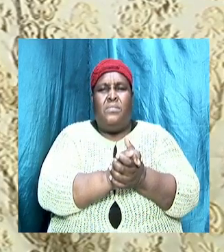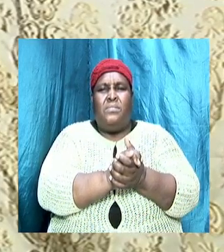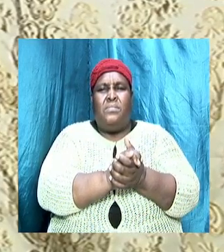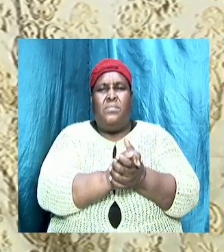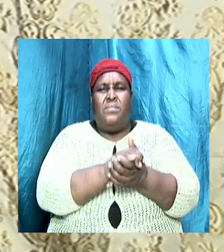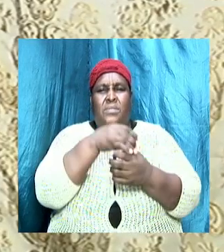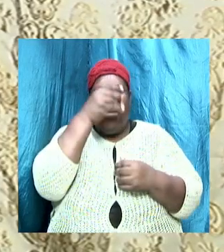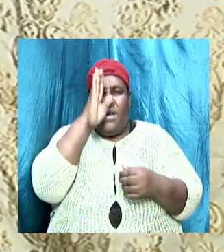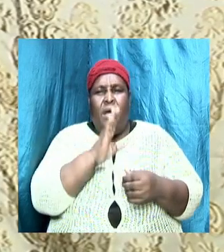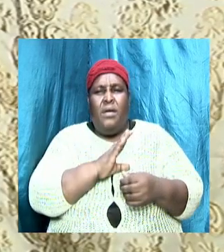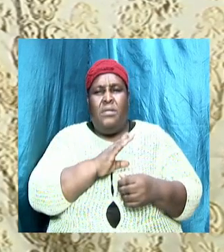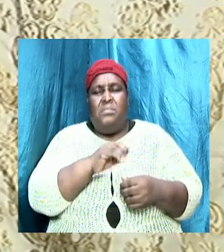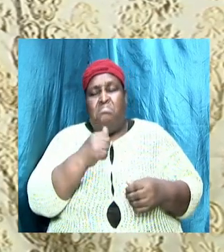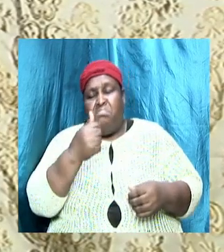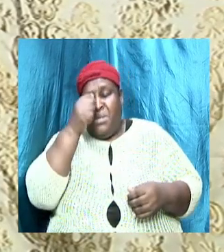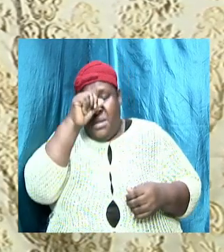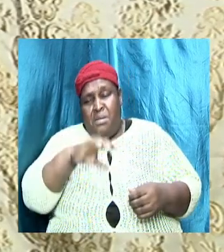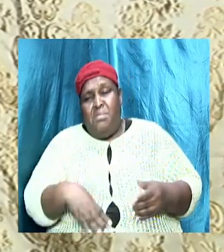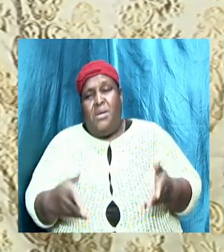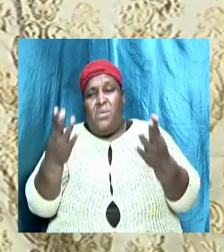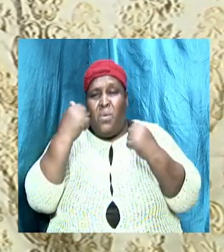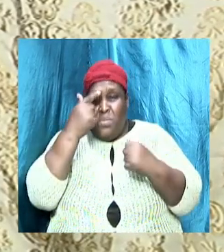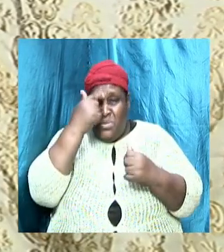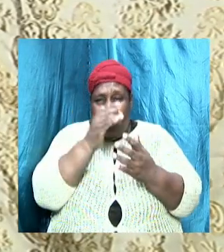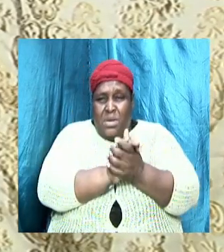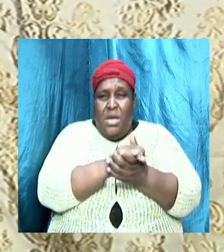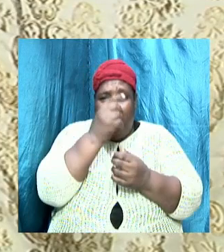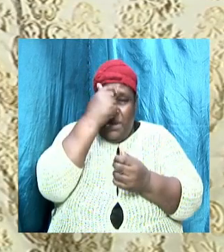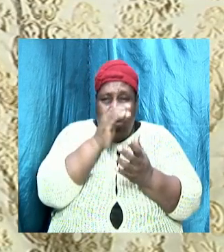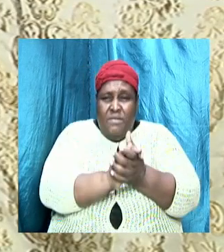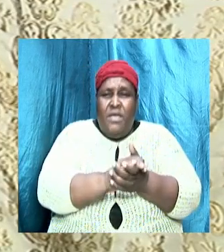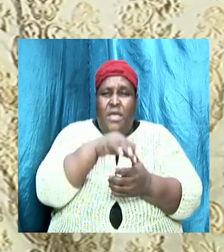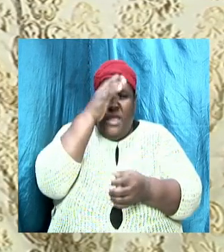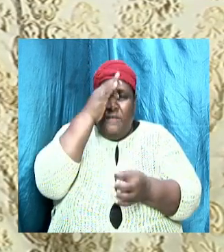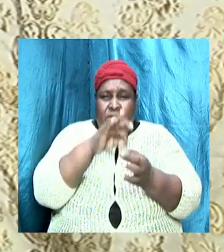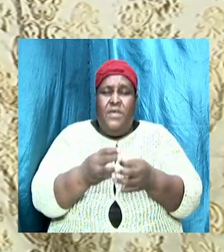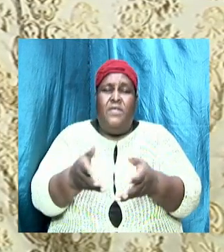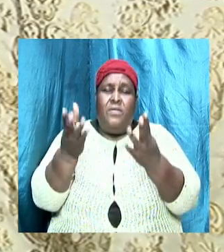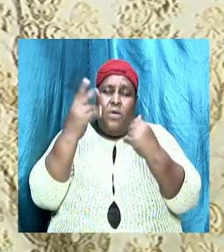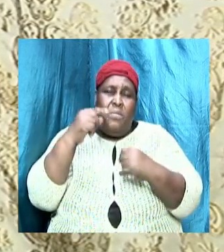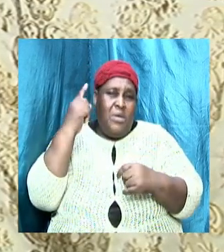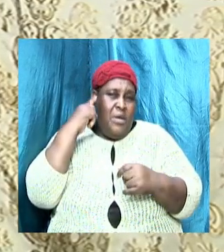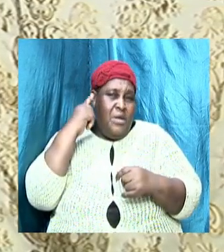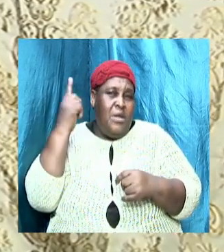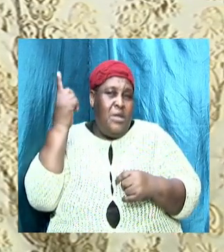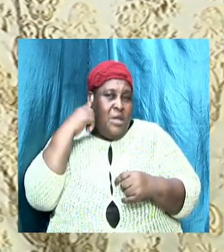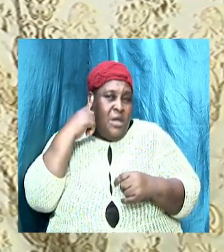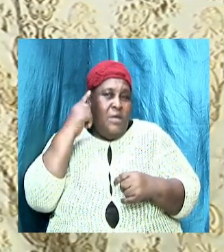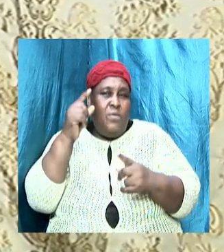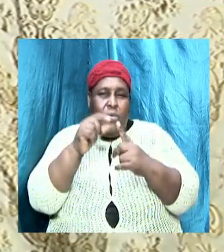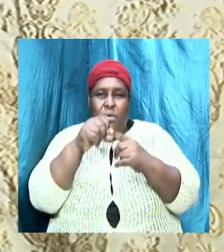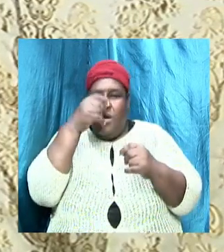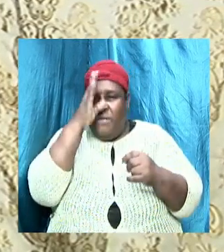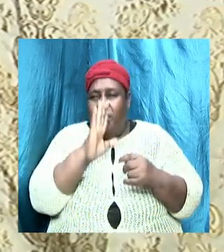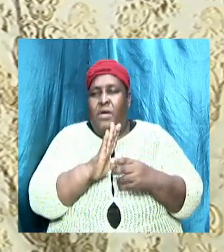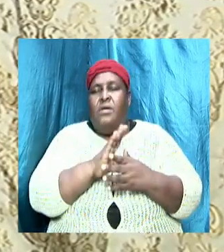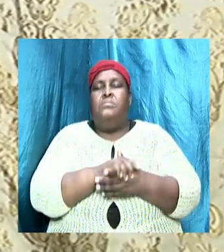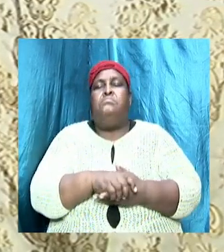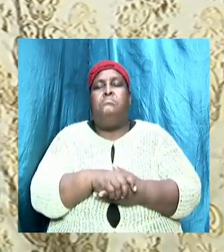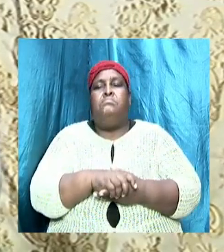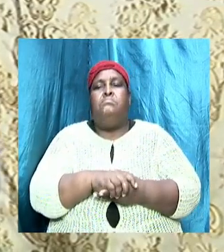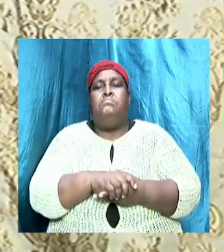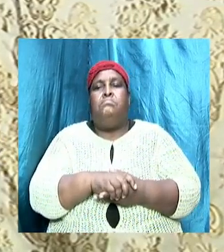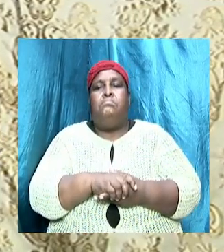God any man comes to God must first believe and then faith come by hearing and hearing the word of God and we mentioned that scripture earlier on